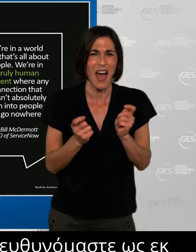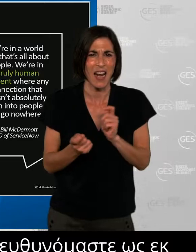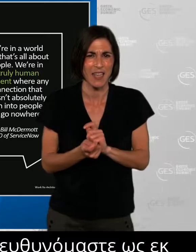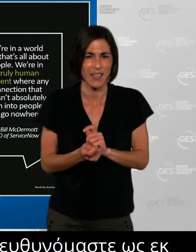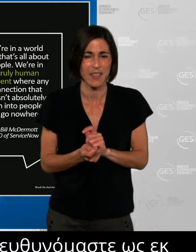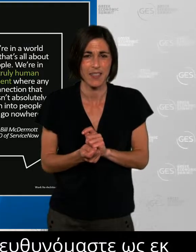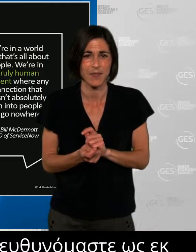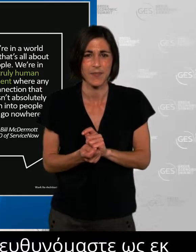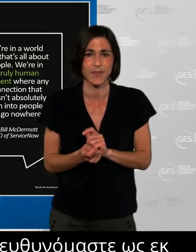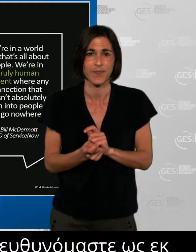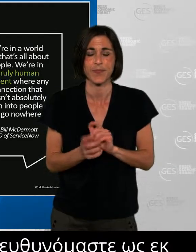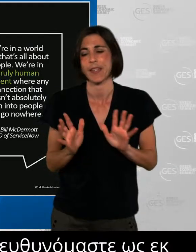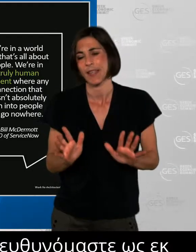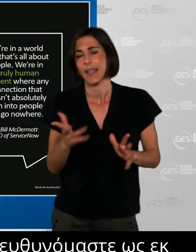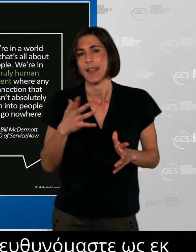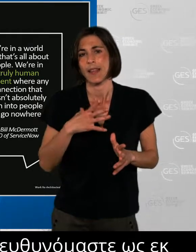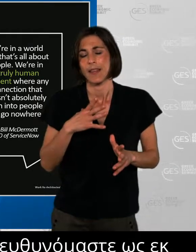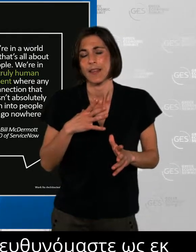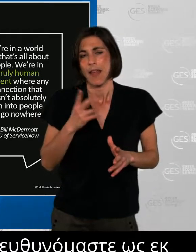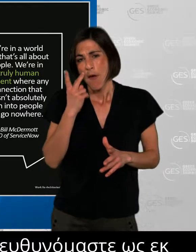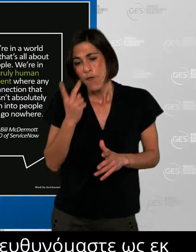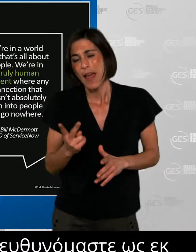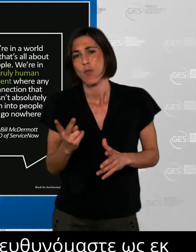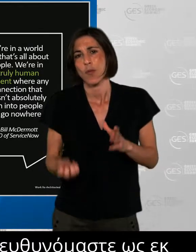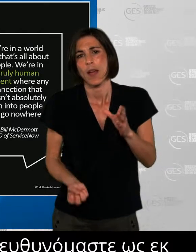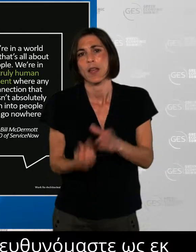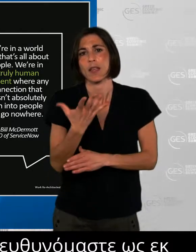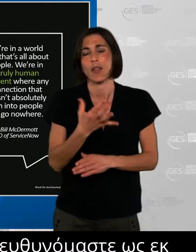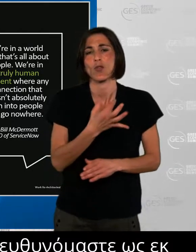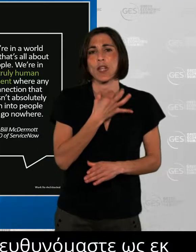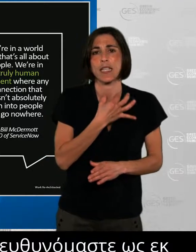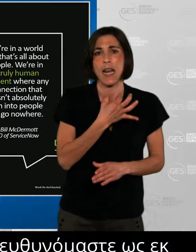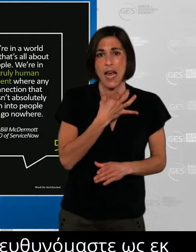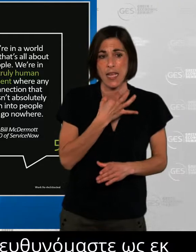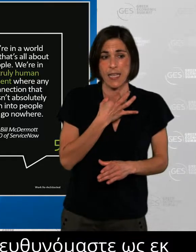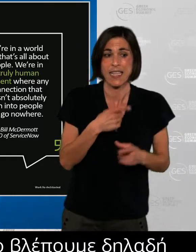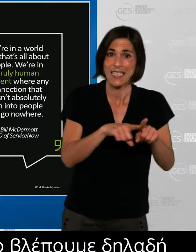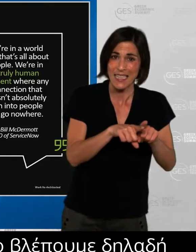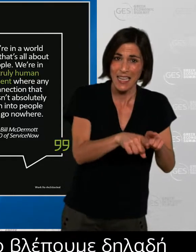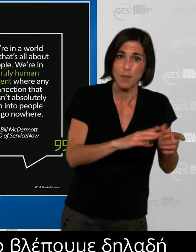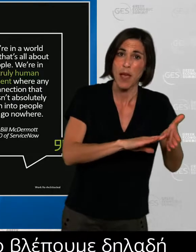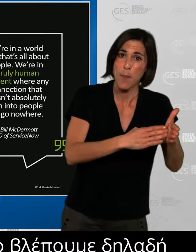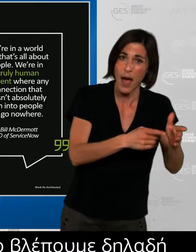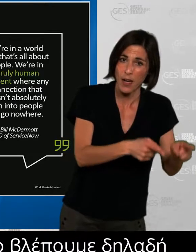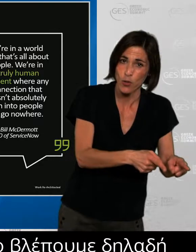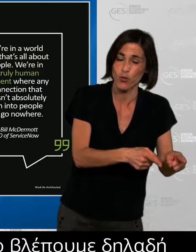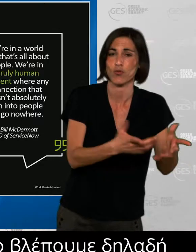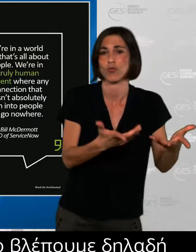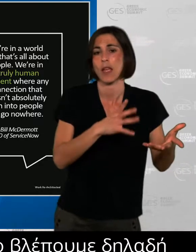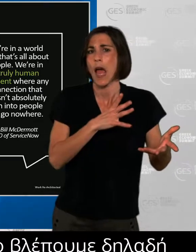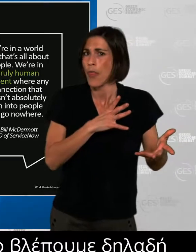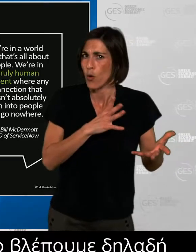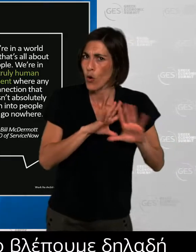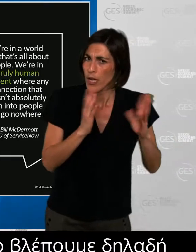new needs around the human potential and the focus on humanization and driving that in a way that's different than before.